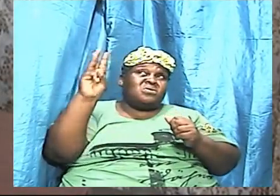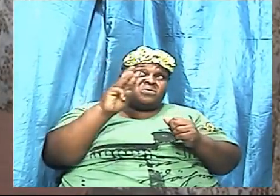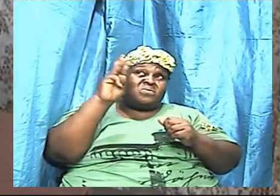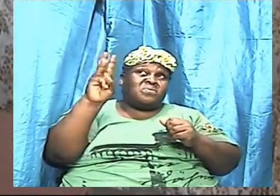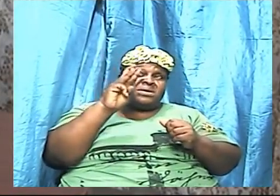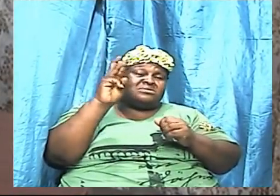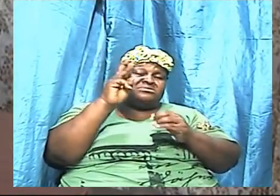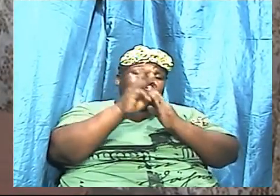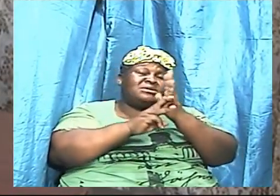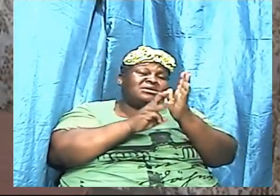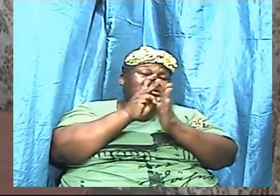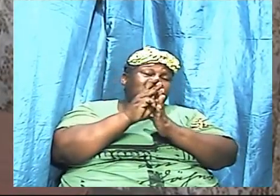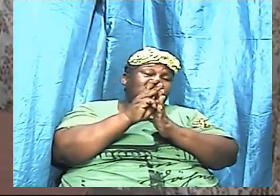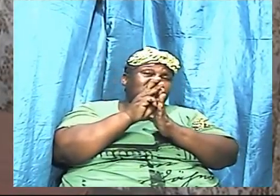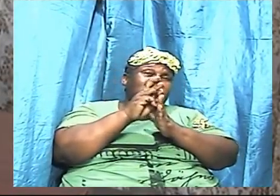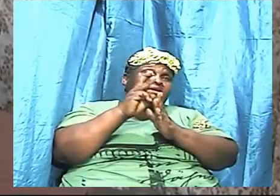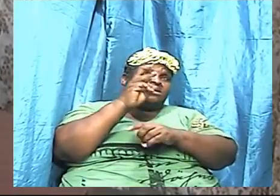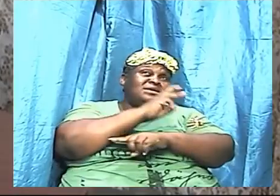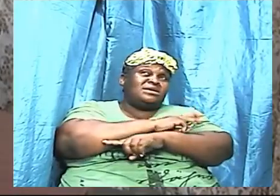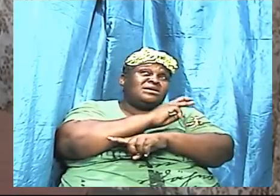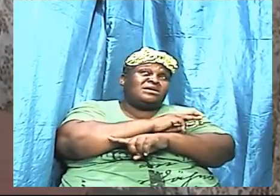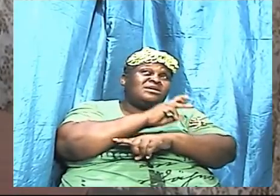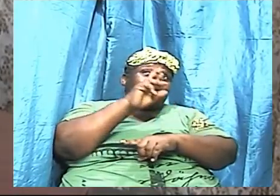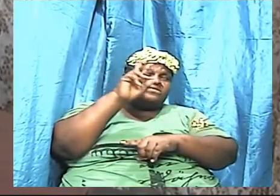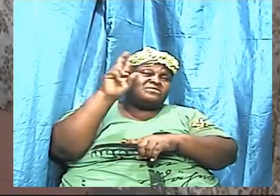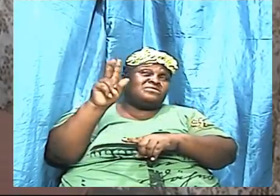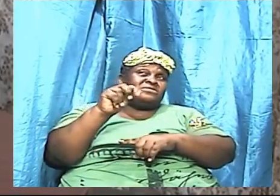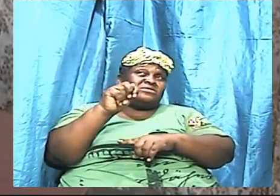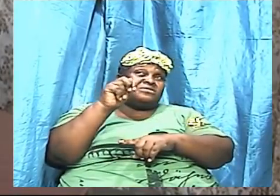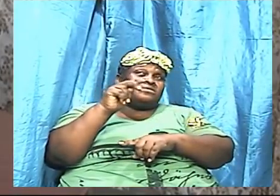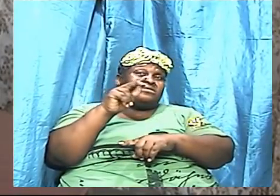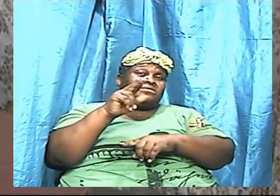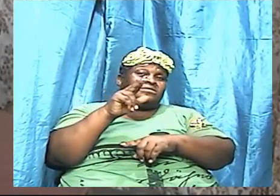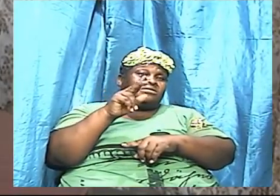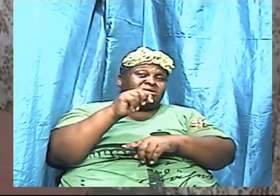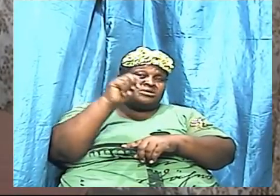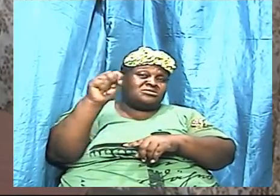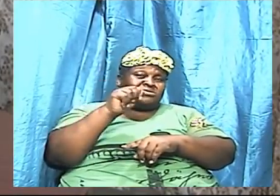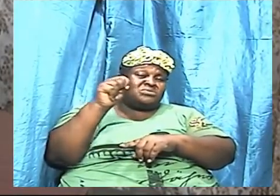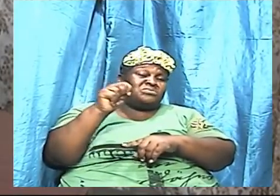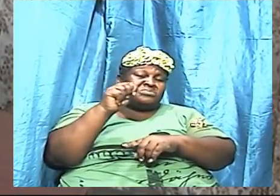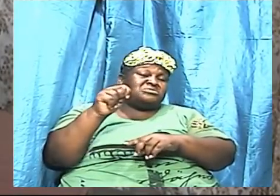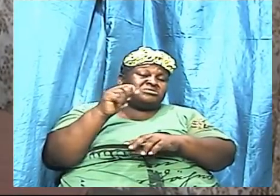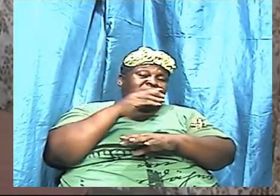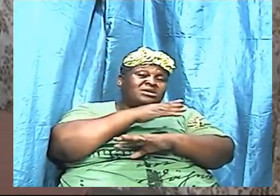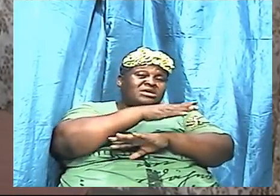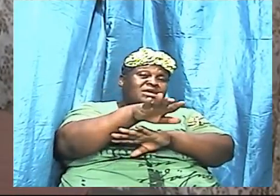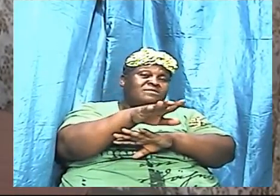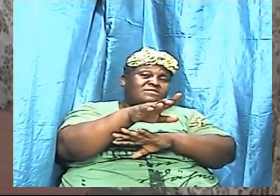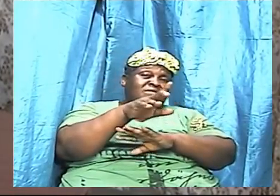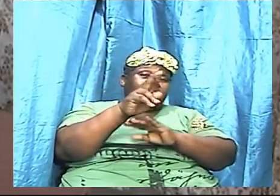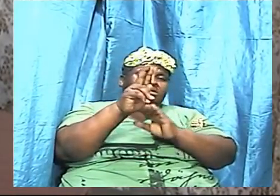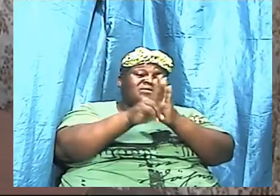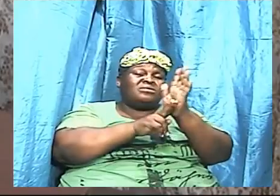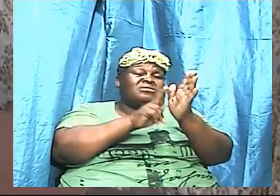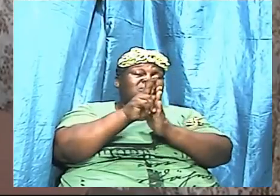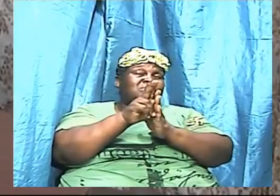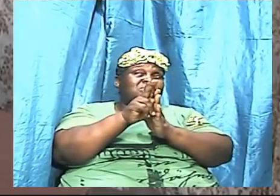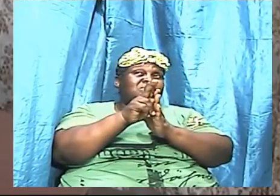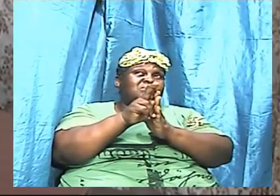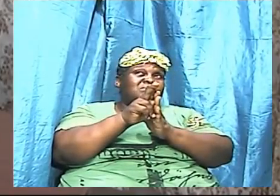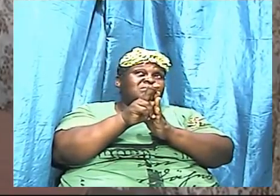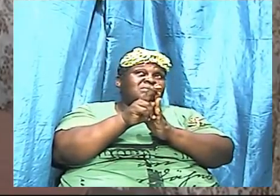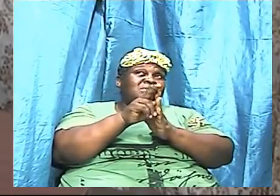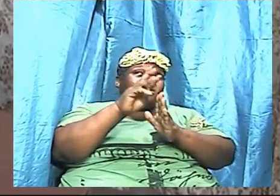for an hour Thursday evening for an hour and even as the young folks are together in prayer meeting on the